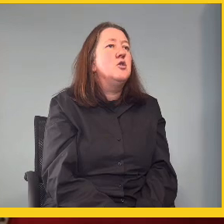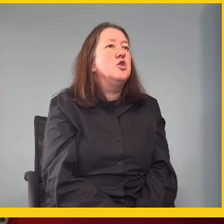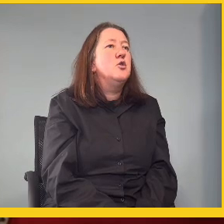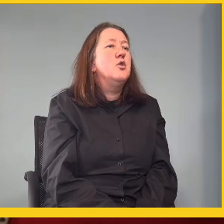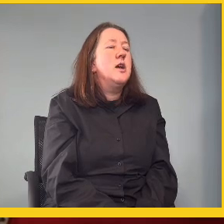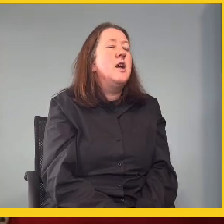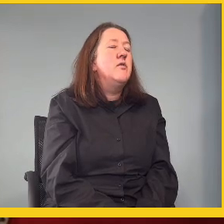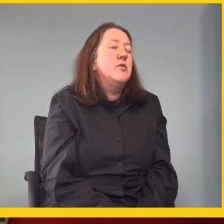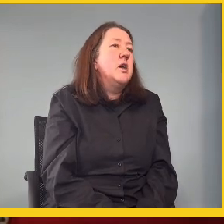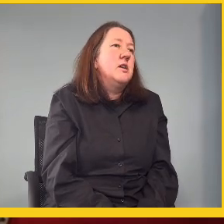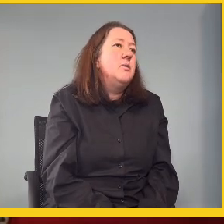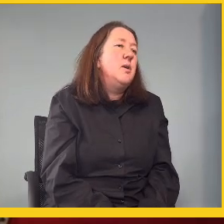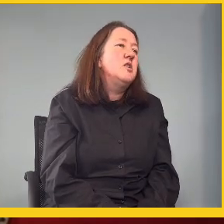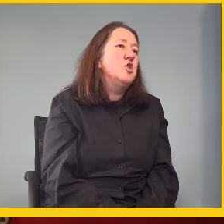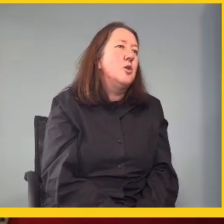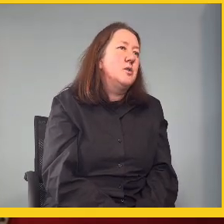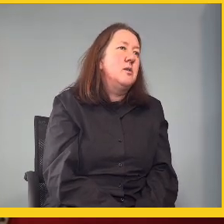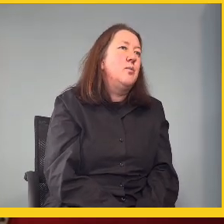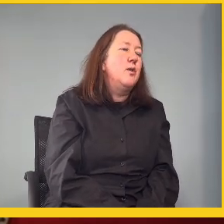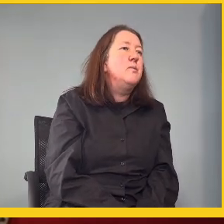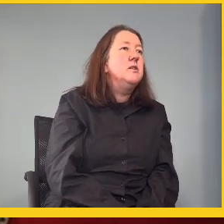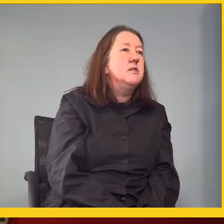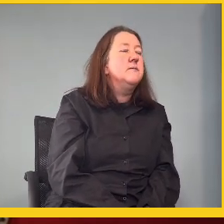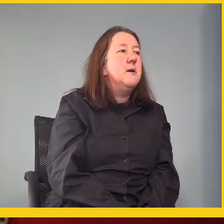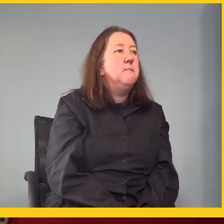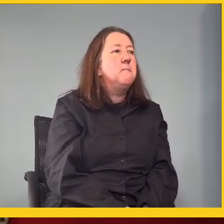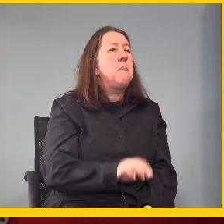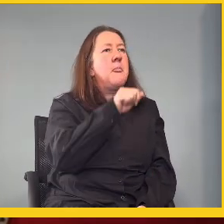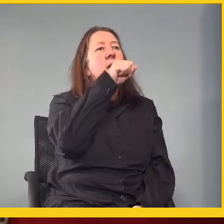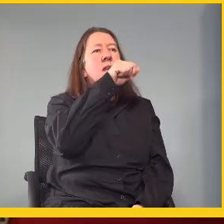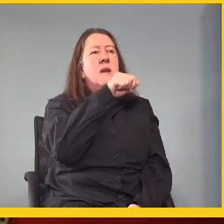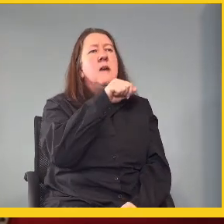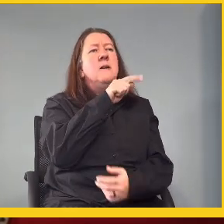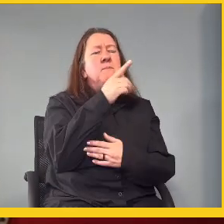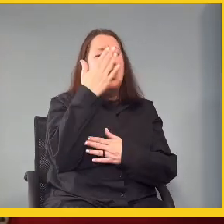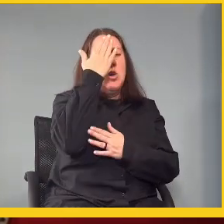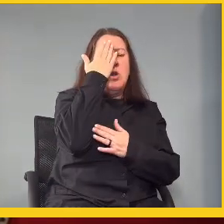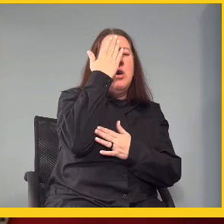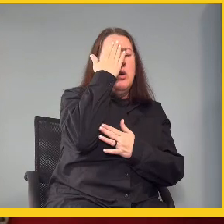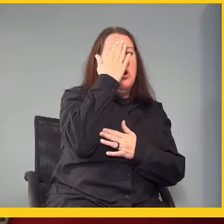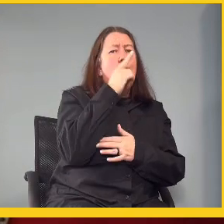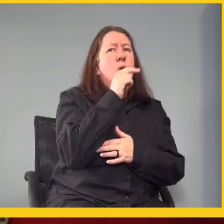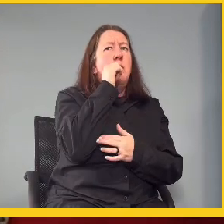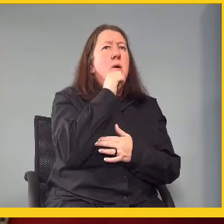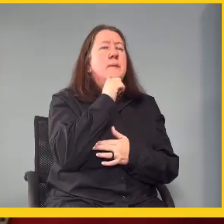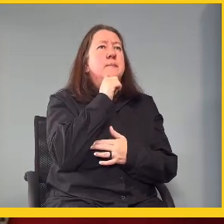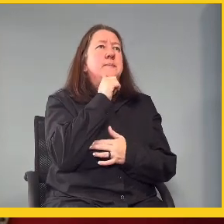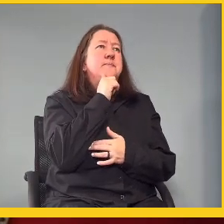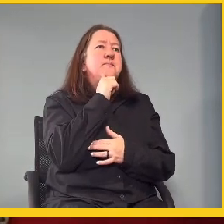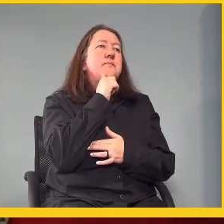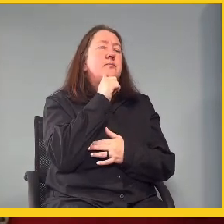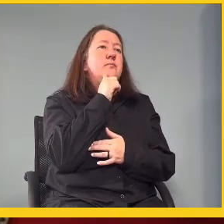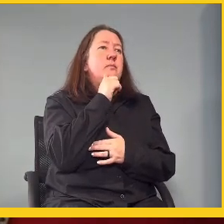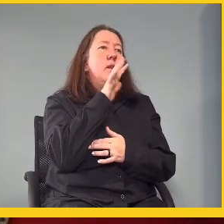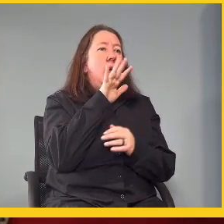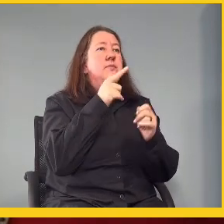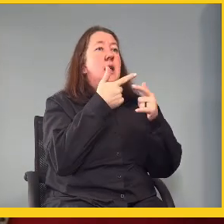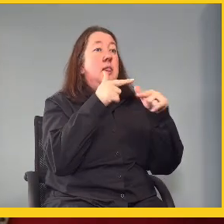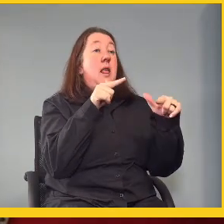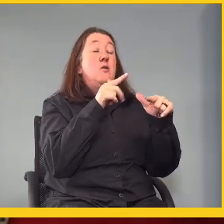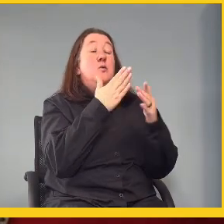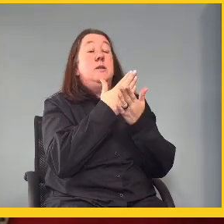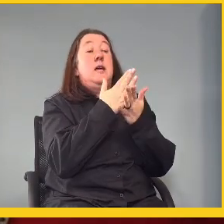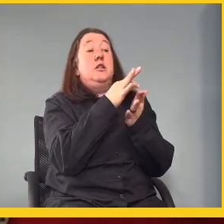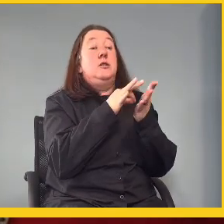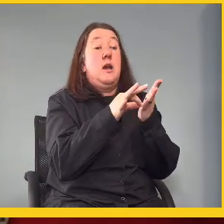and to get better jobs. You know, when the language was actually